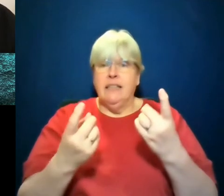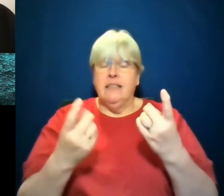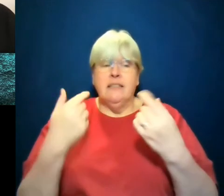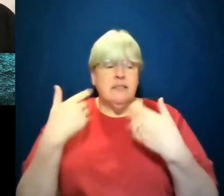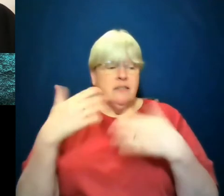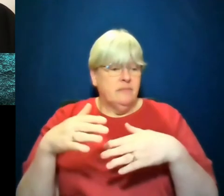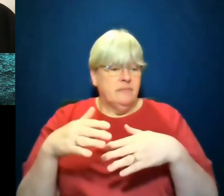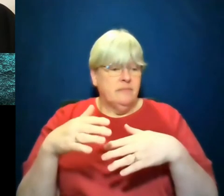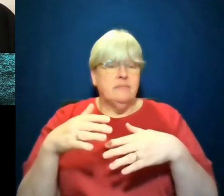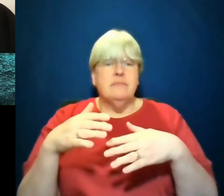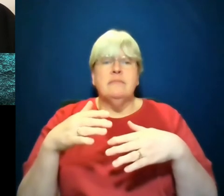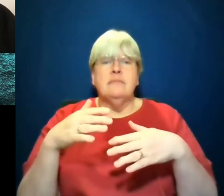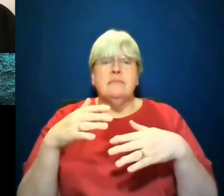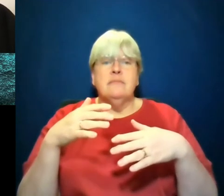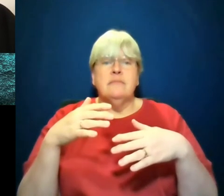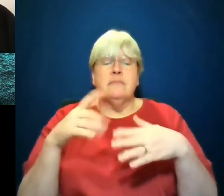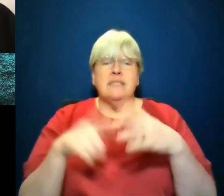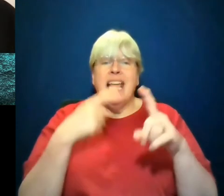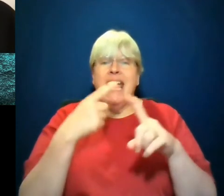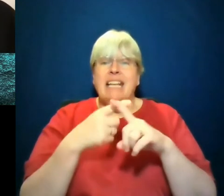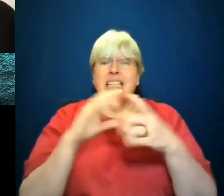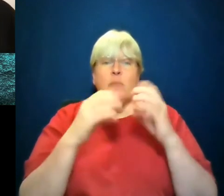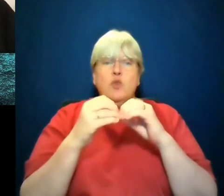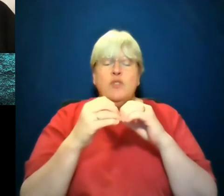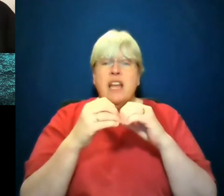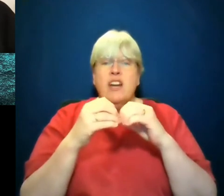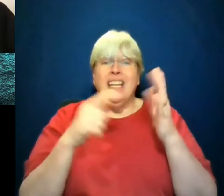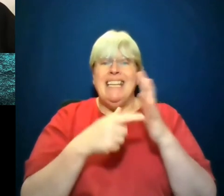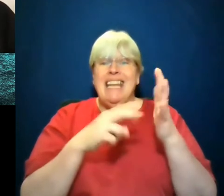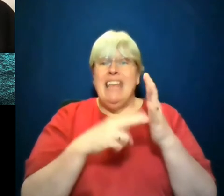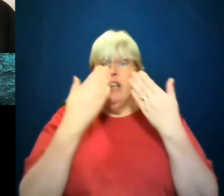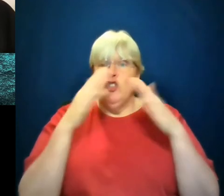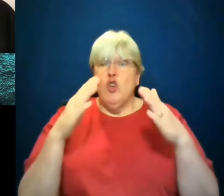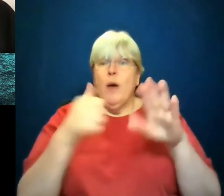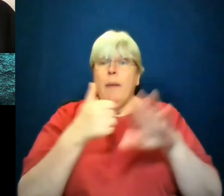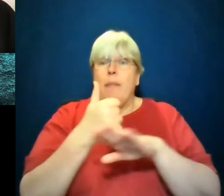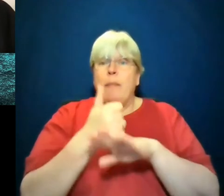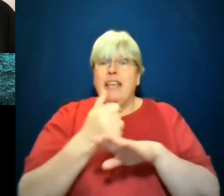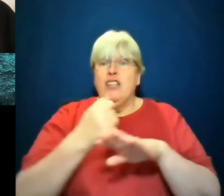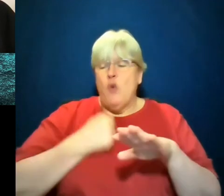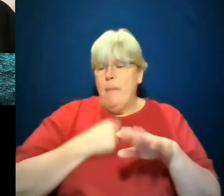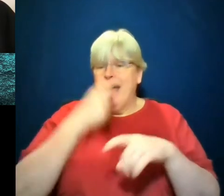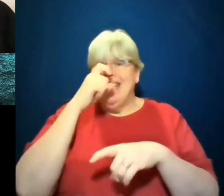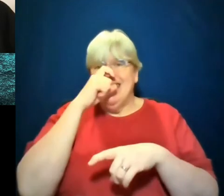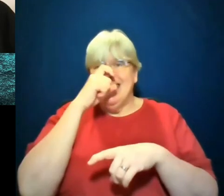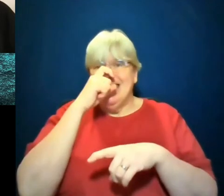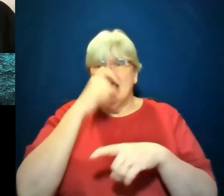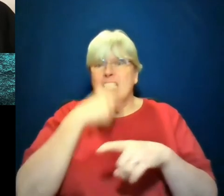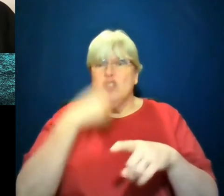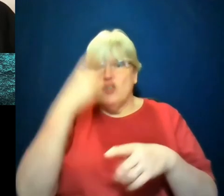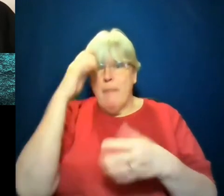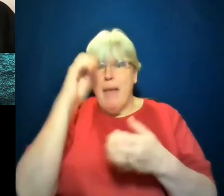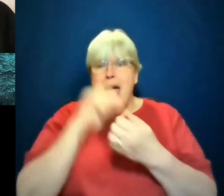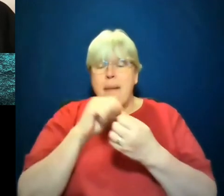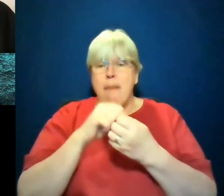was, am executive producing a television show that's based on my sister's memoir. My sister's a memoir. She wrote a book, uh, and